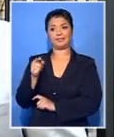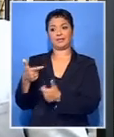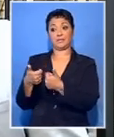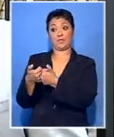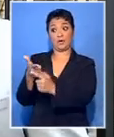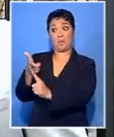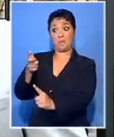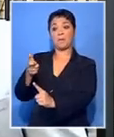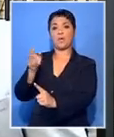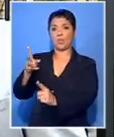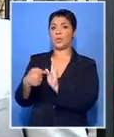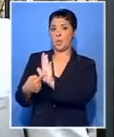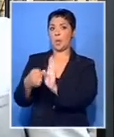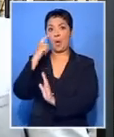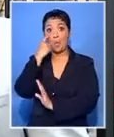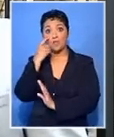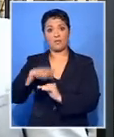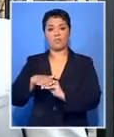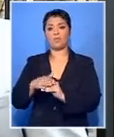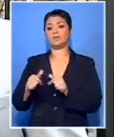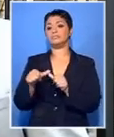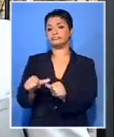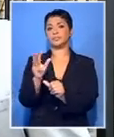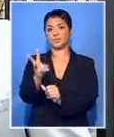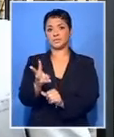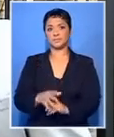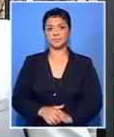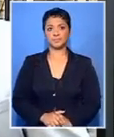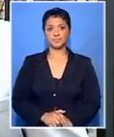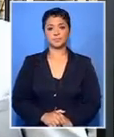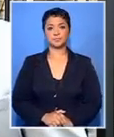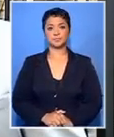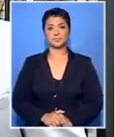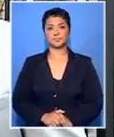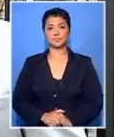Stienkamp in cold blood. Mangoba Mkudu, SIPC News at the North Houteng High Court.